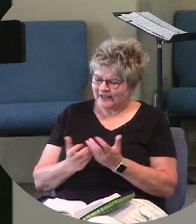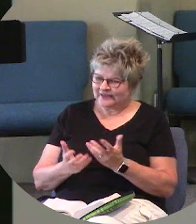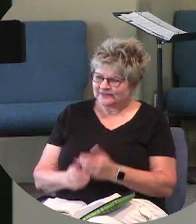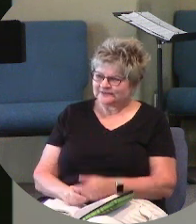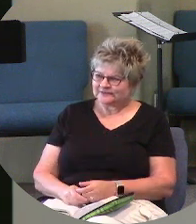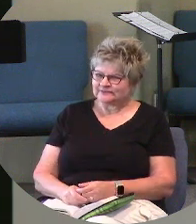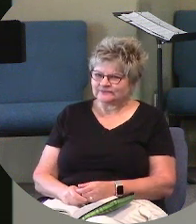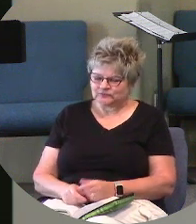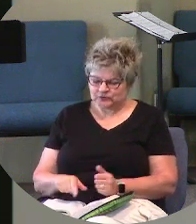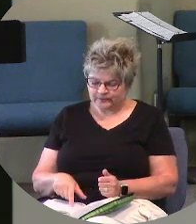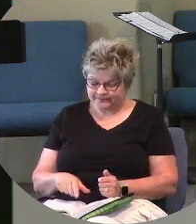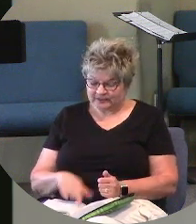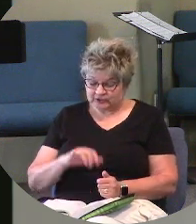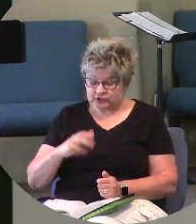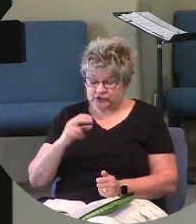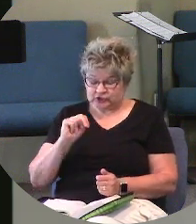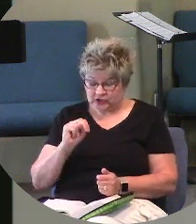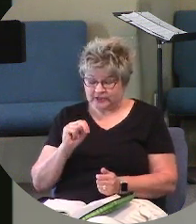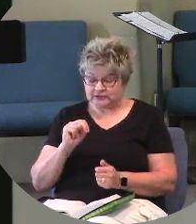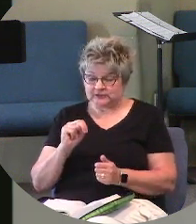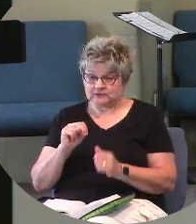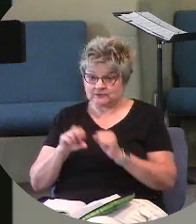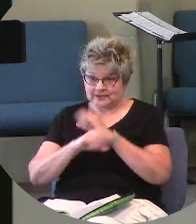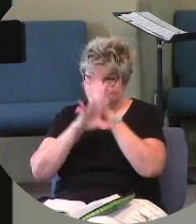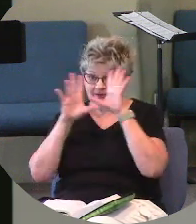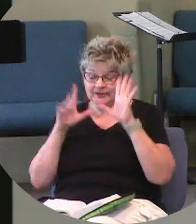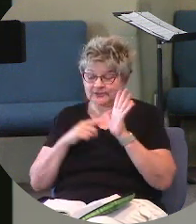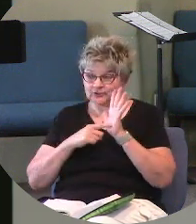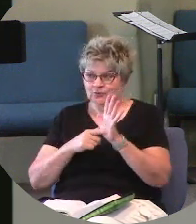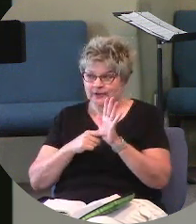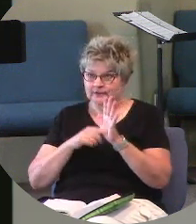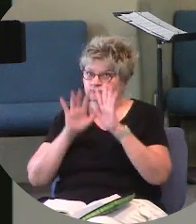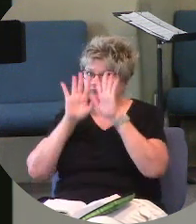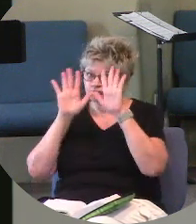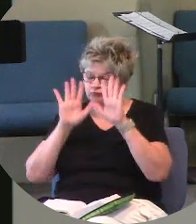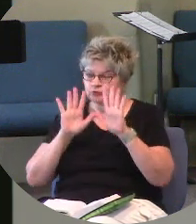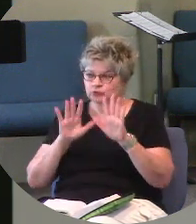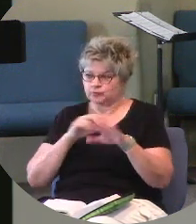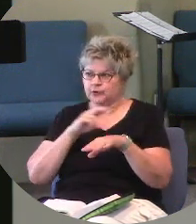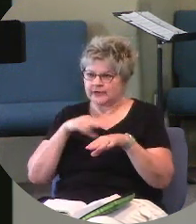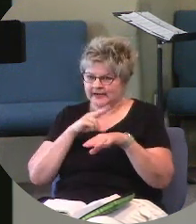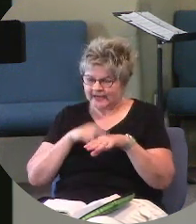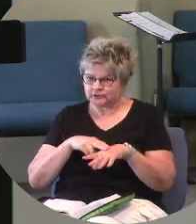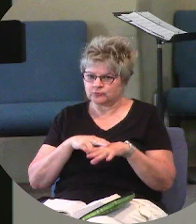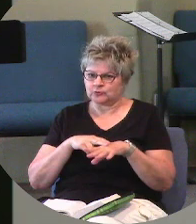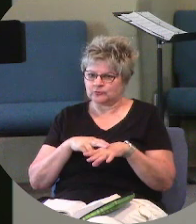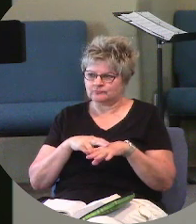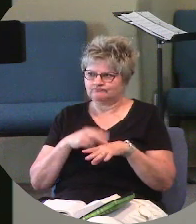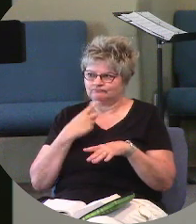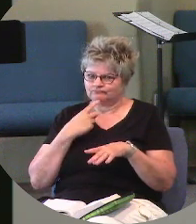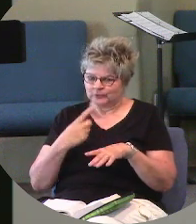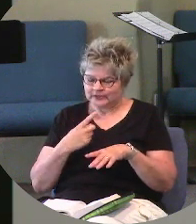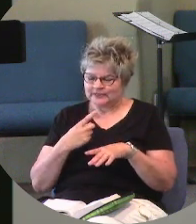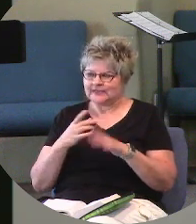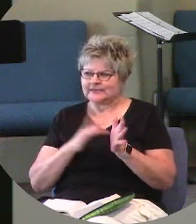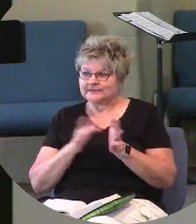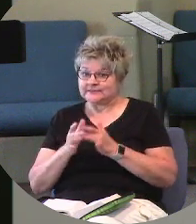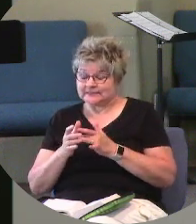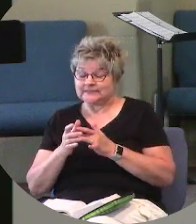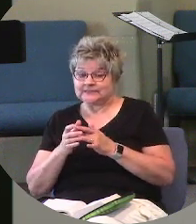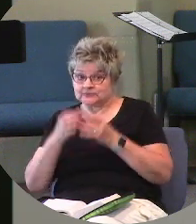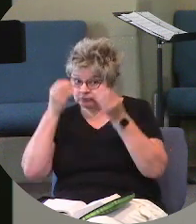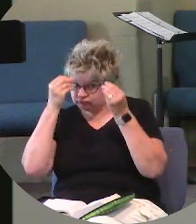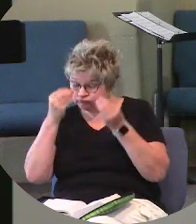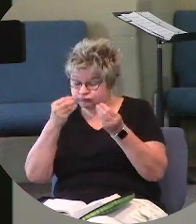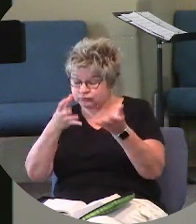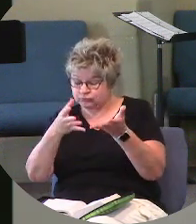John's very clearly pointing to the supernatural revelation that Jesus is letting this woman in